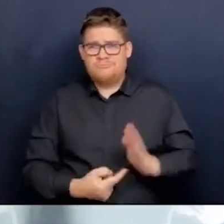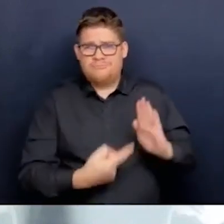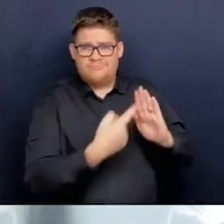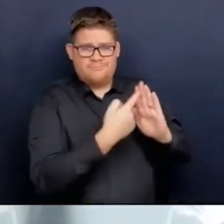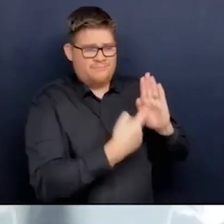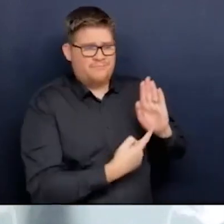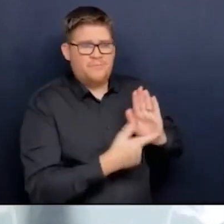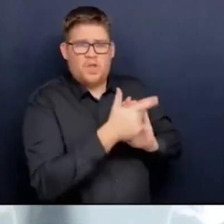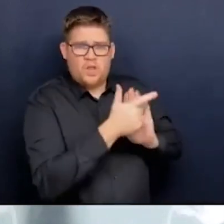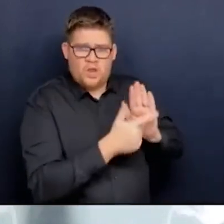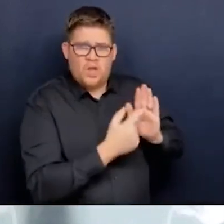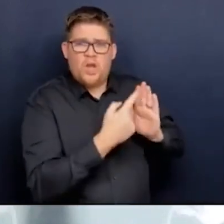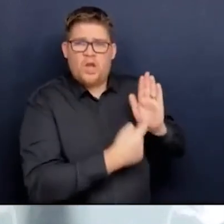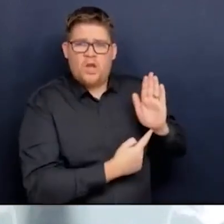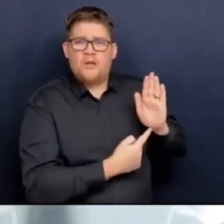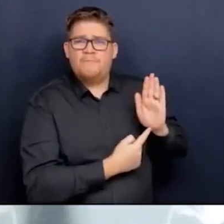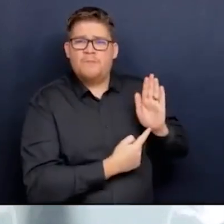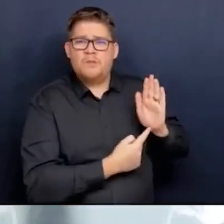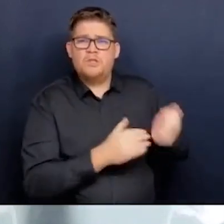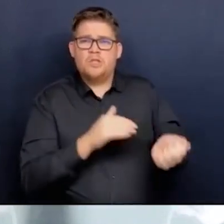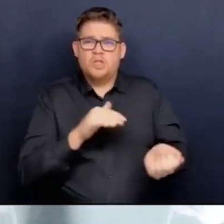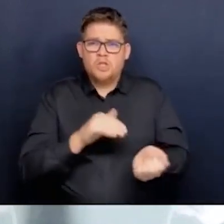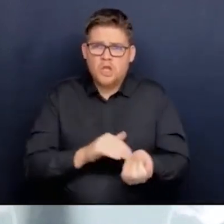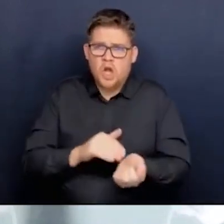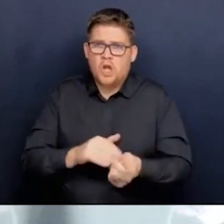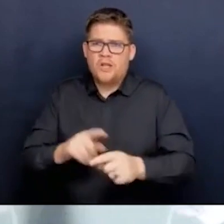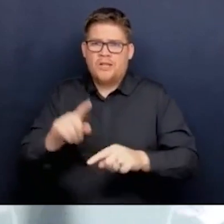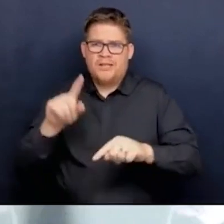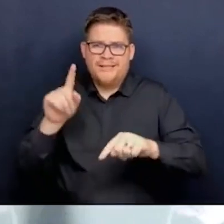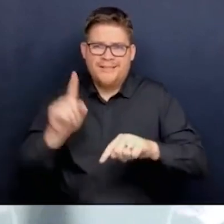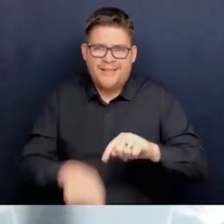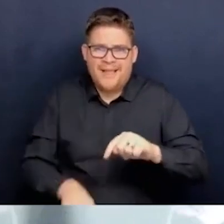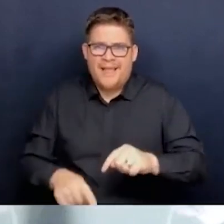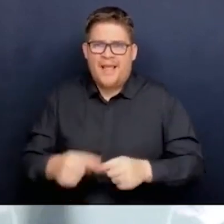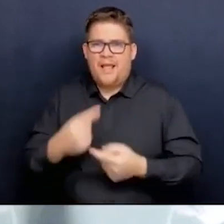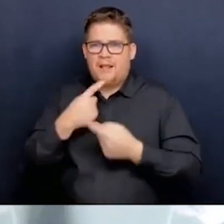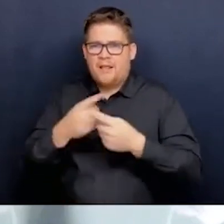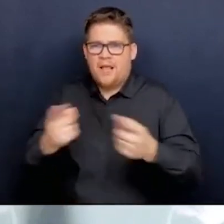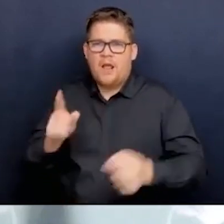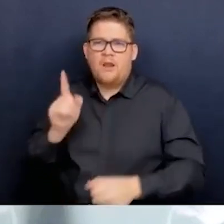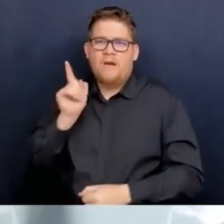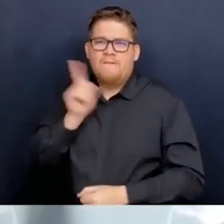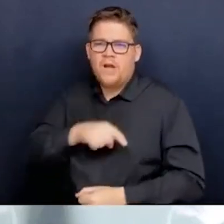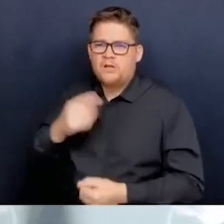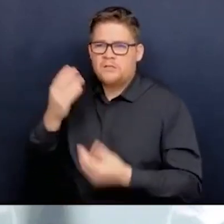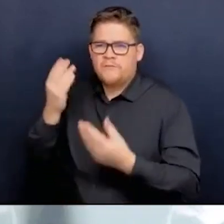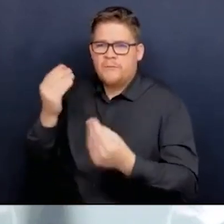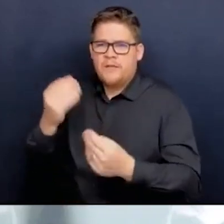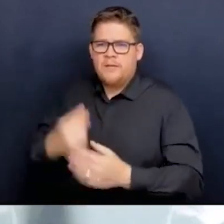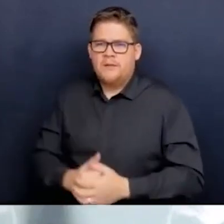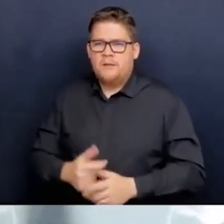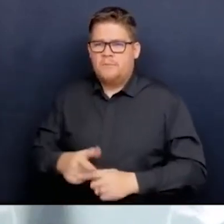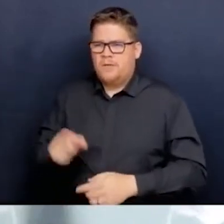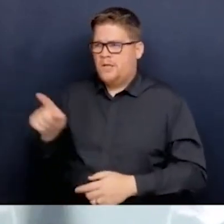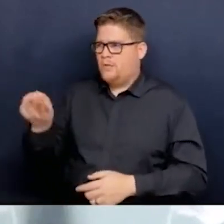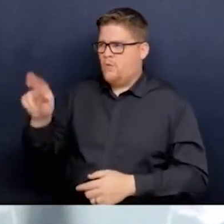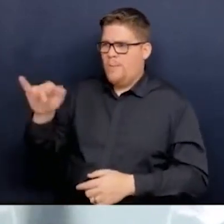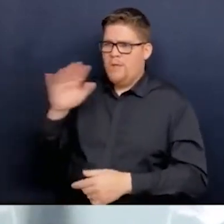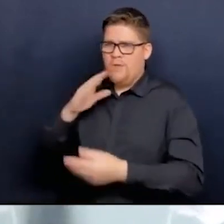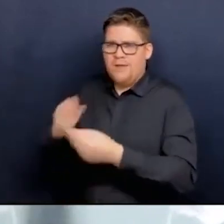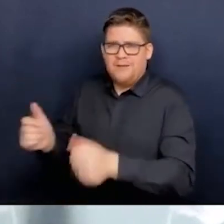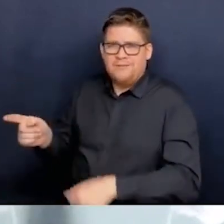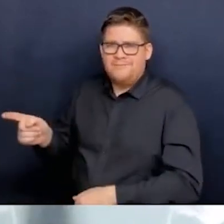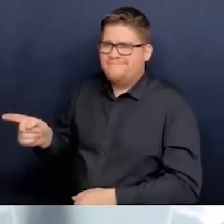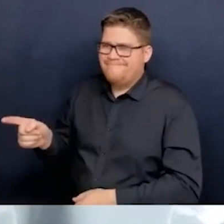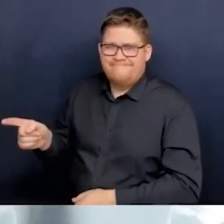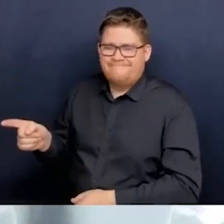do now. You can't put out false information. And as a professional, and I don't think anybody really would be